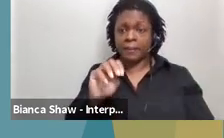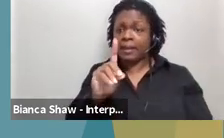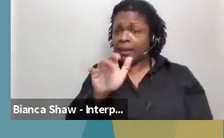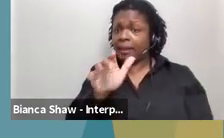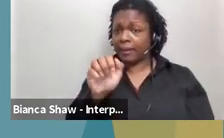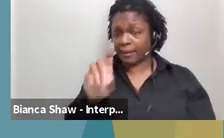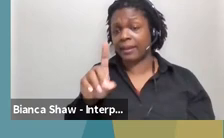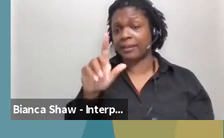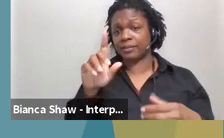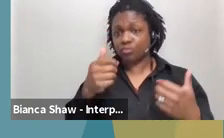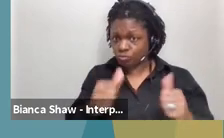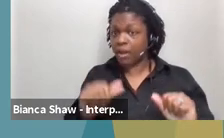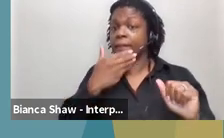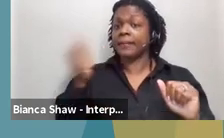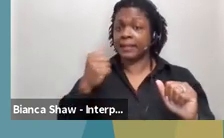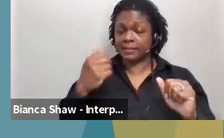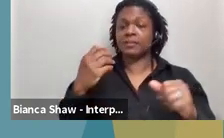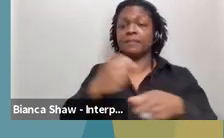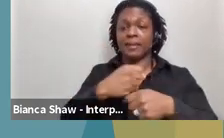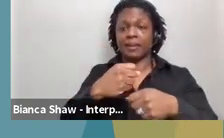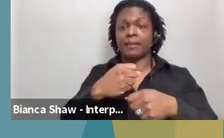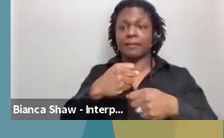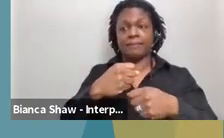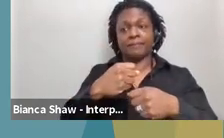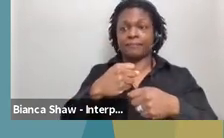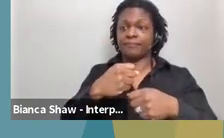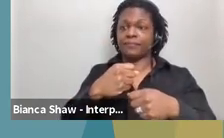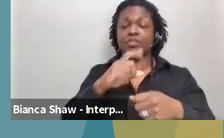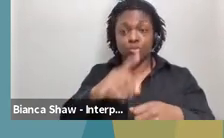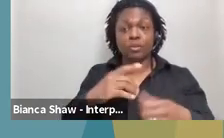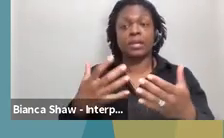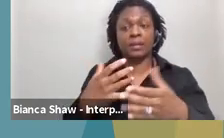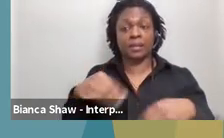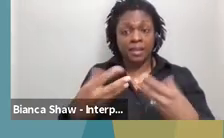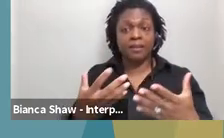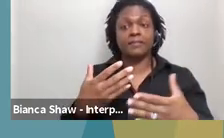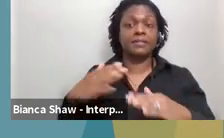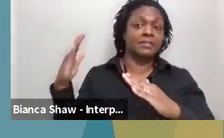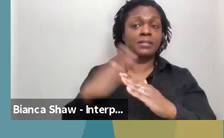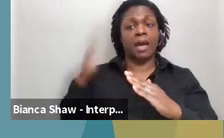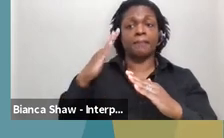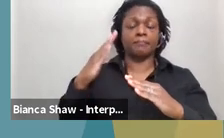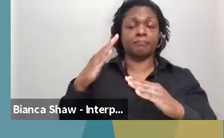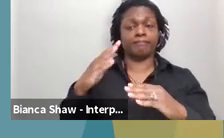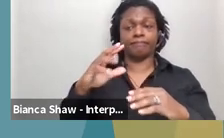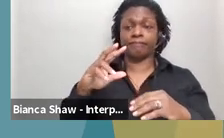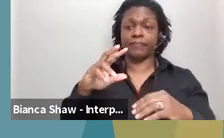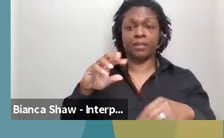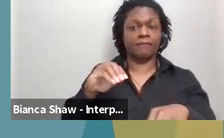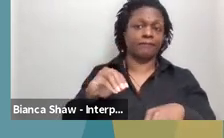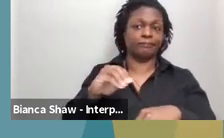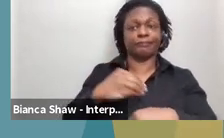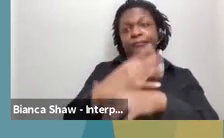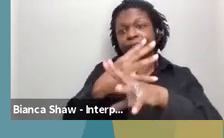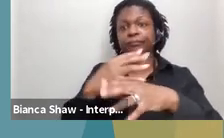the maximum telehealth flexibilities. So for people to not have to go in person and keep them safe, we've had, um,